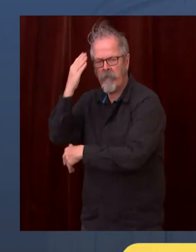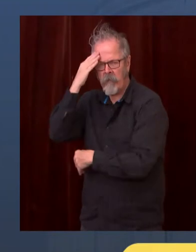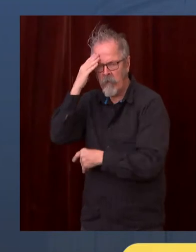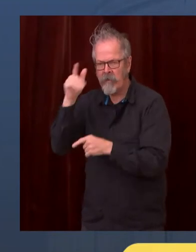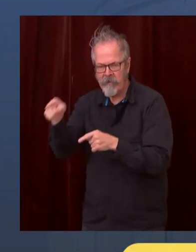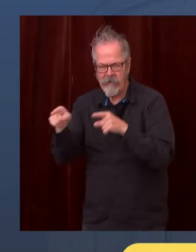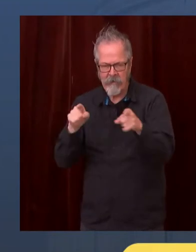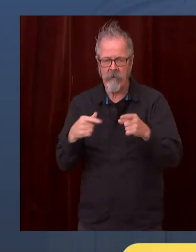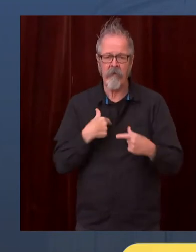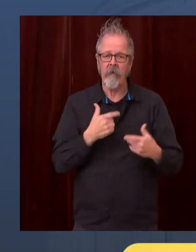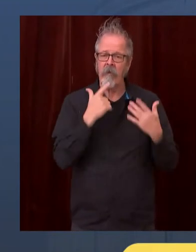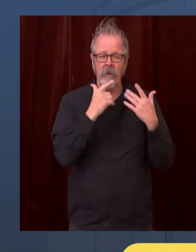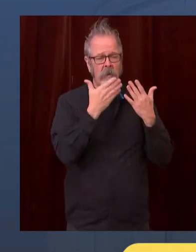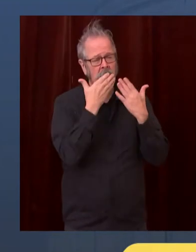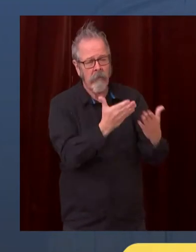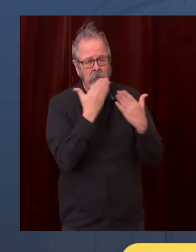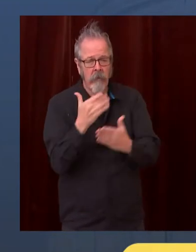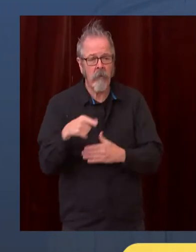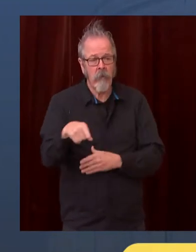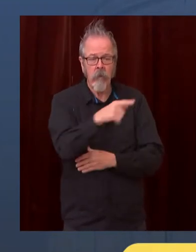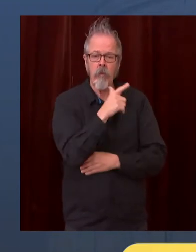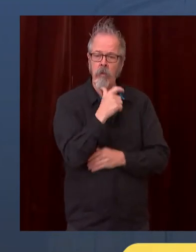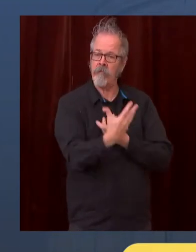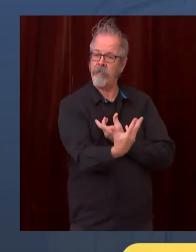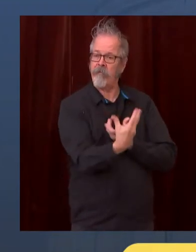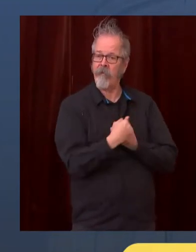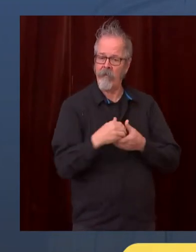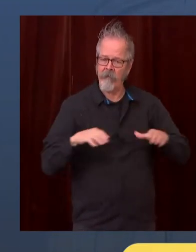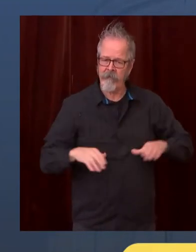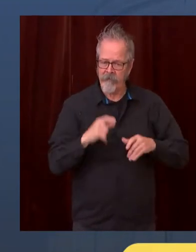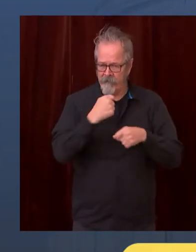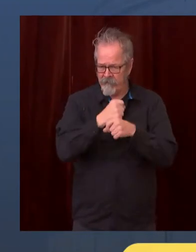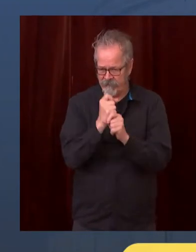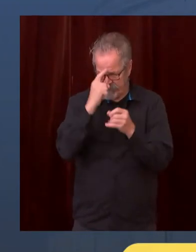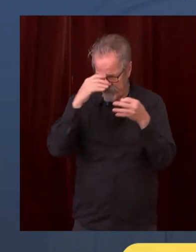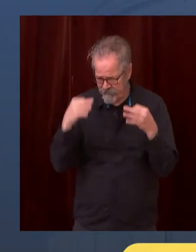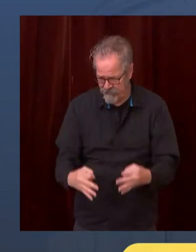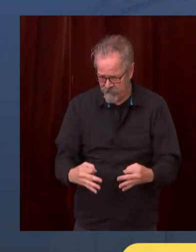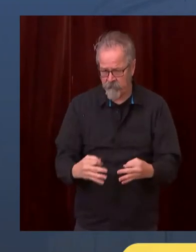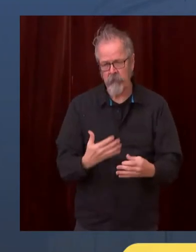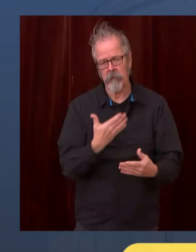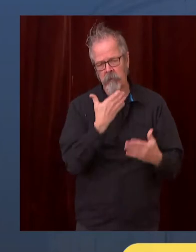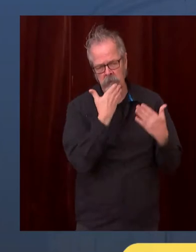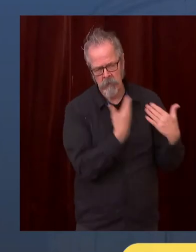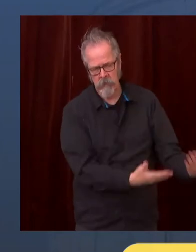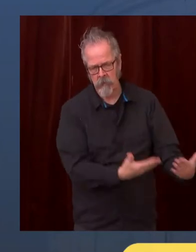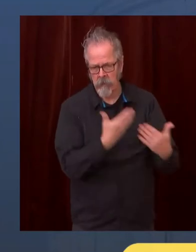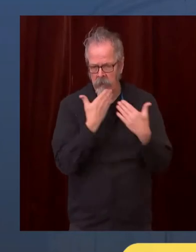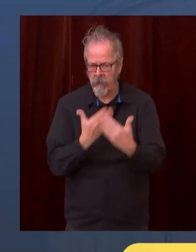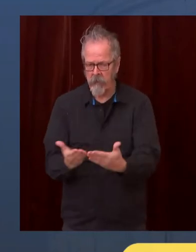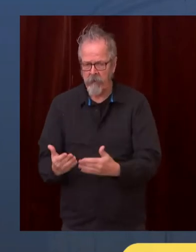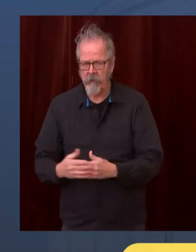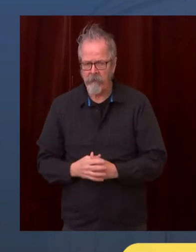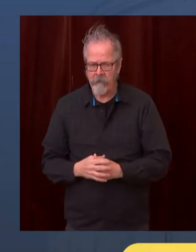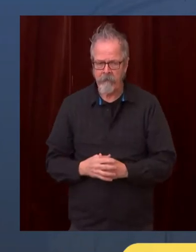we still need more partners in this. And that partnership, in some degree, extends to all Washingtonians.